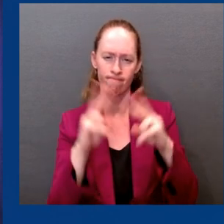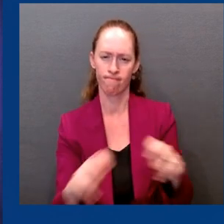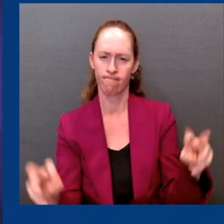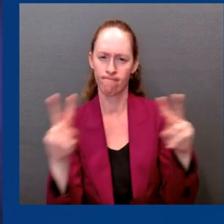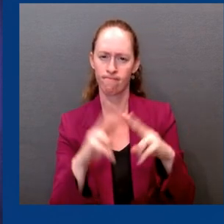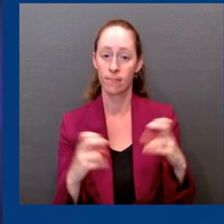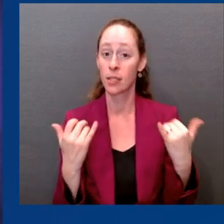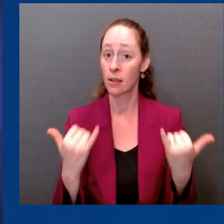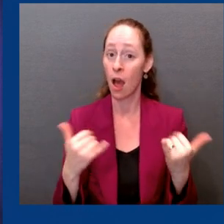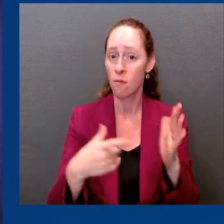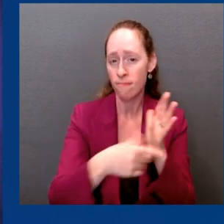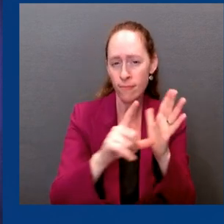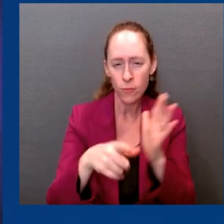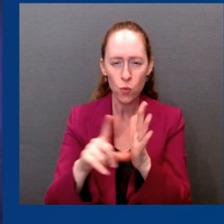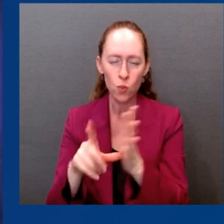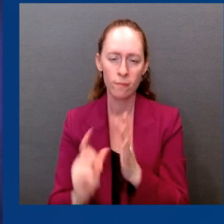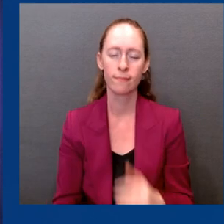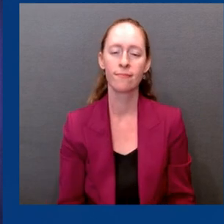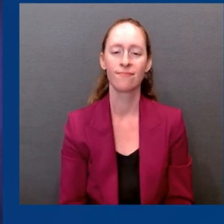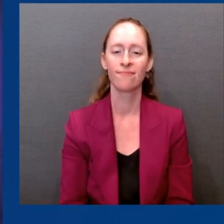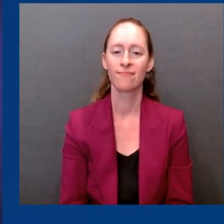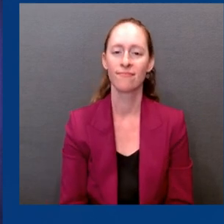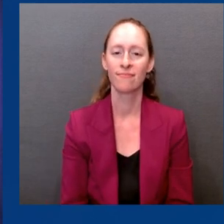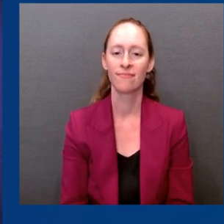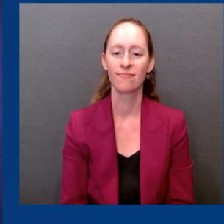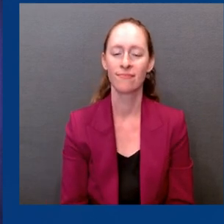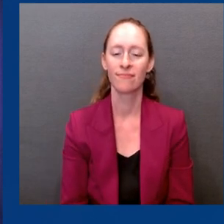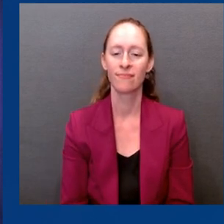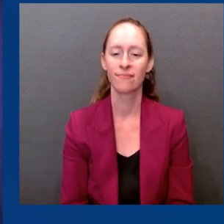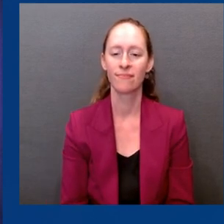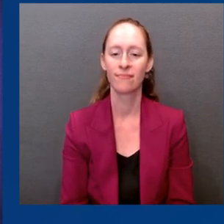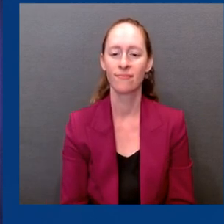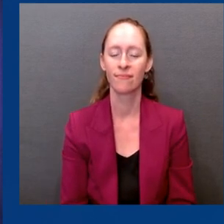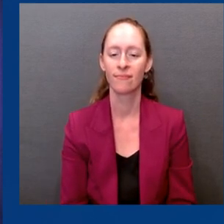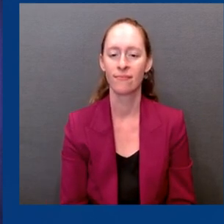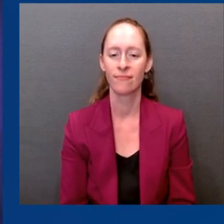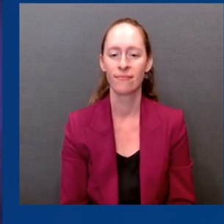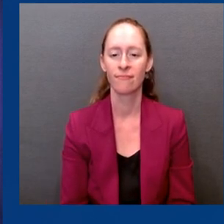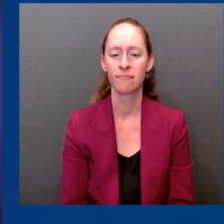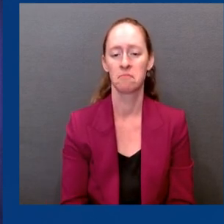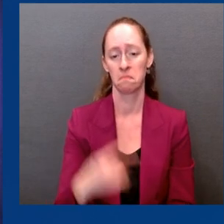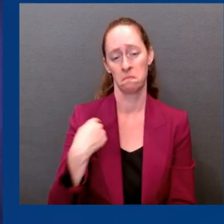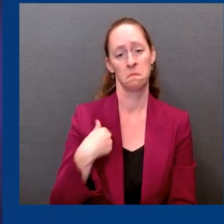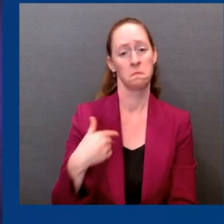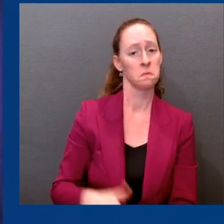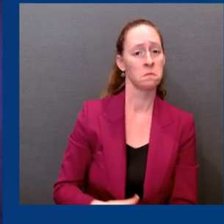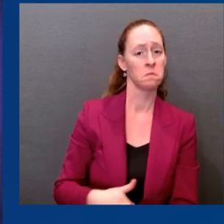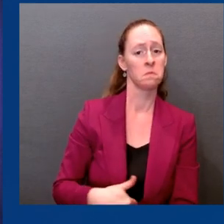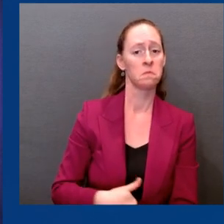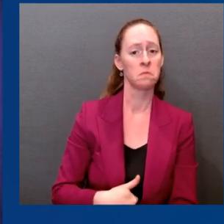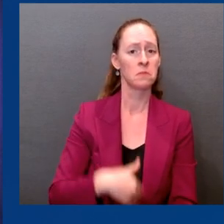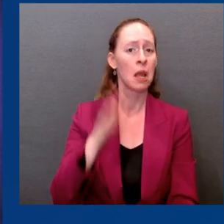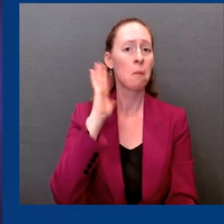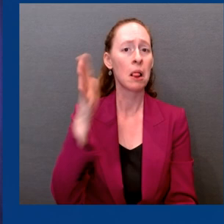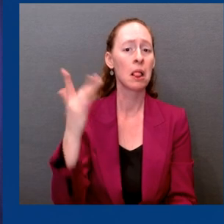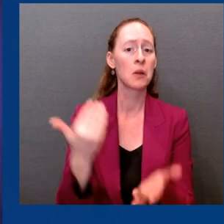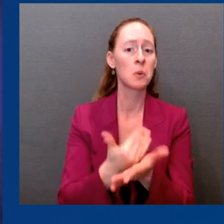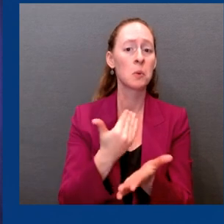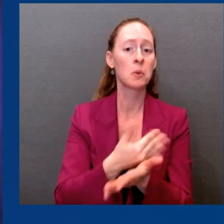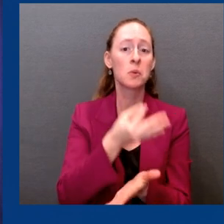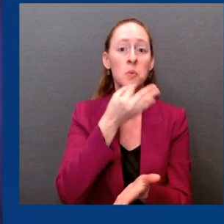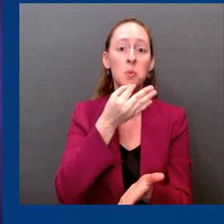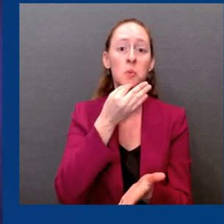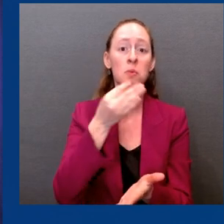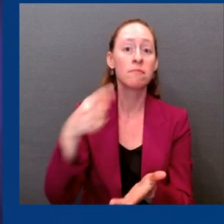that there may be updates on the booster for kids under 12 at some point down the later in the fall. But I don't have any specific timeline or